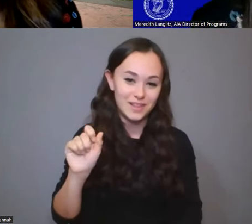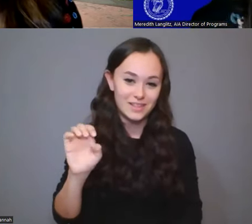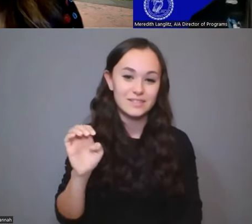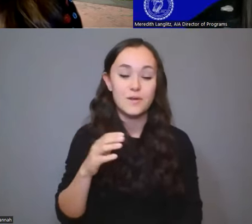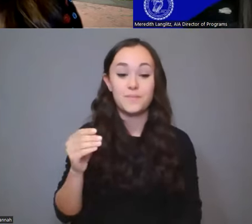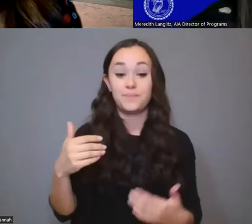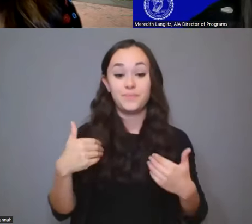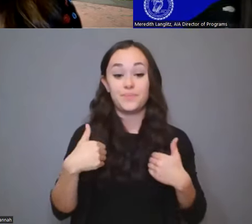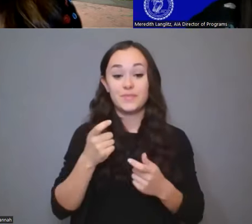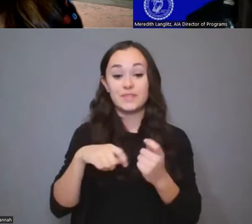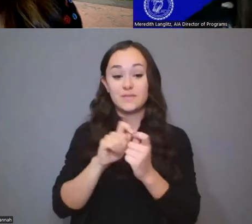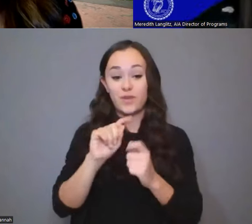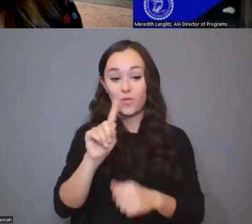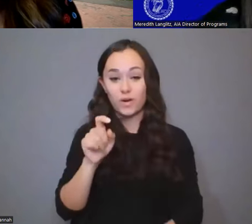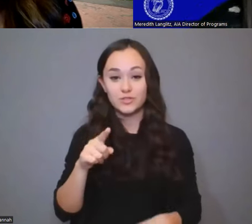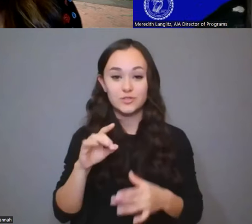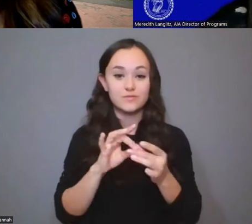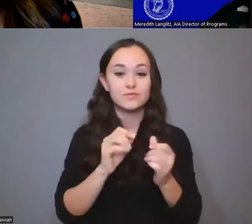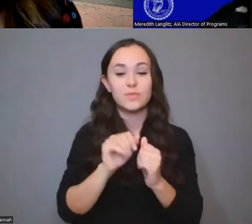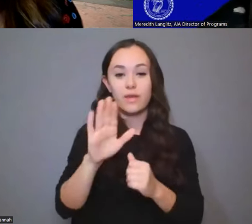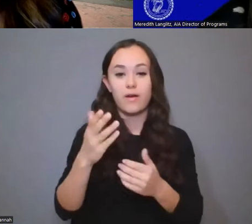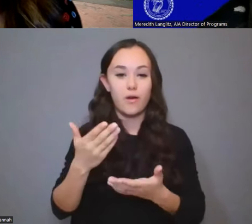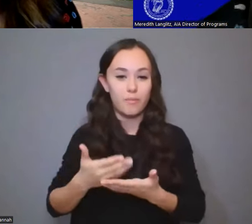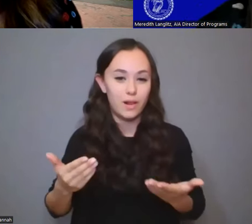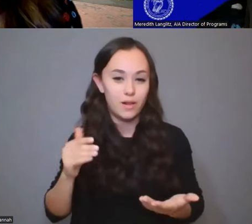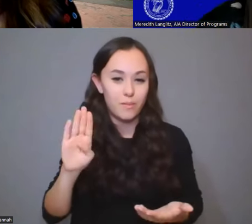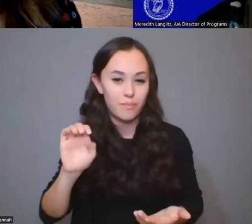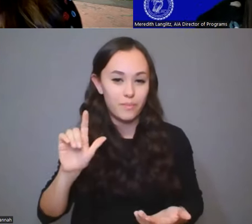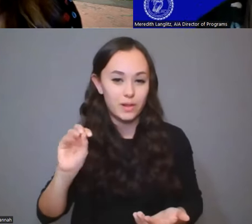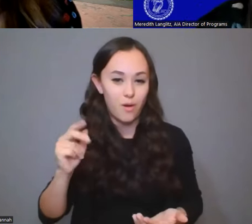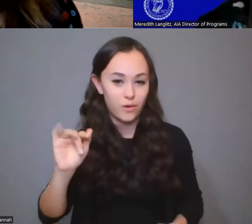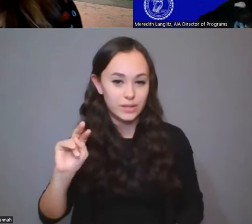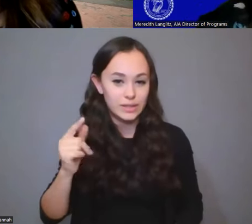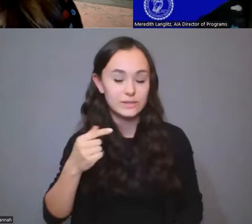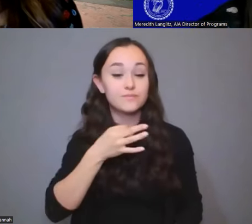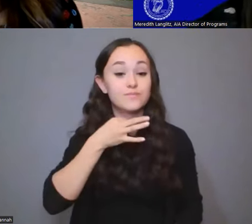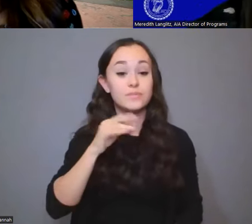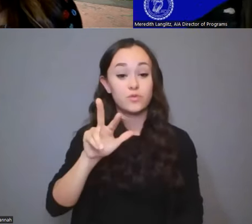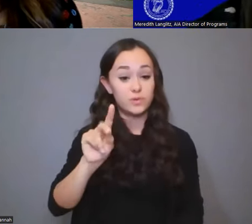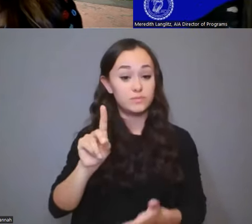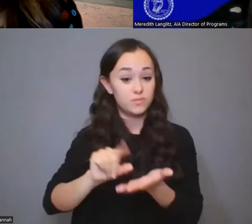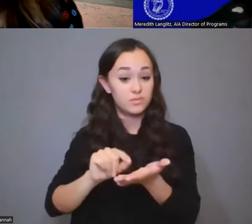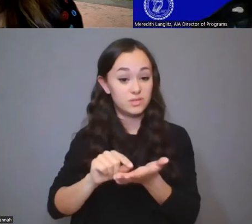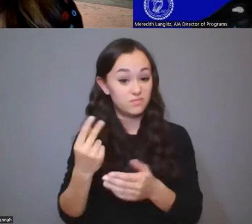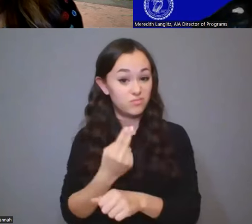as part of catch and release belongings, is 3D printing ever used after lab analysis?